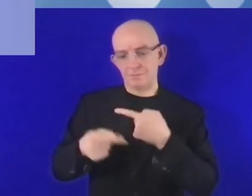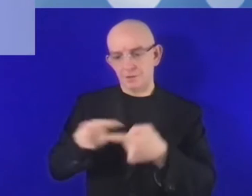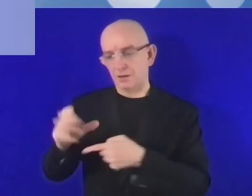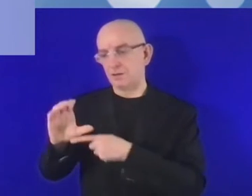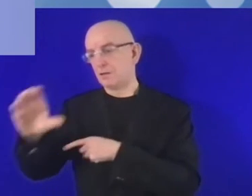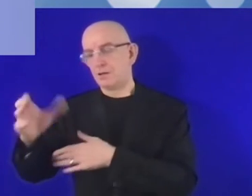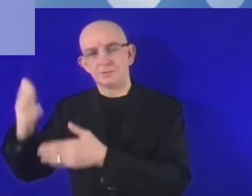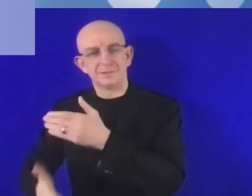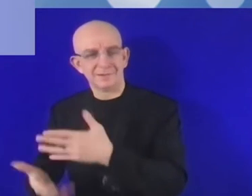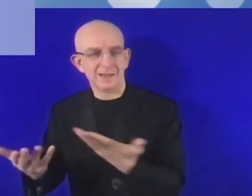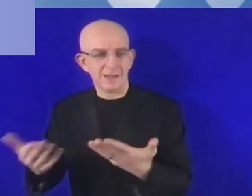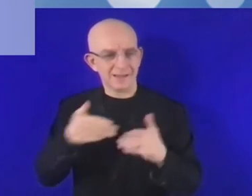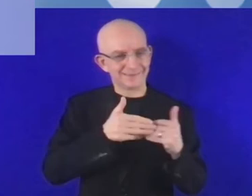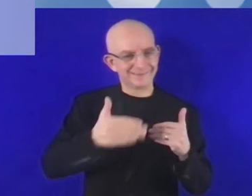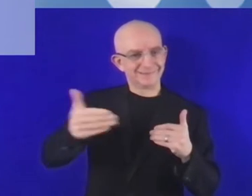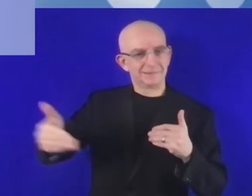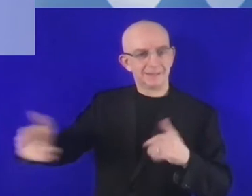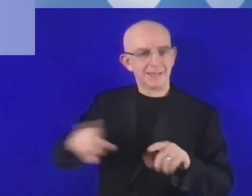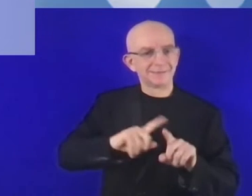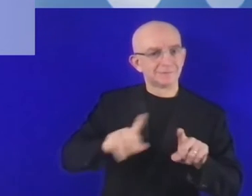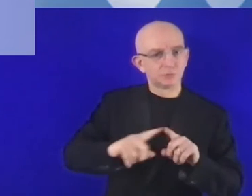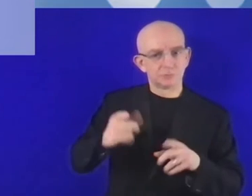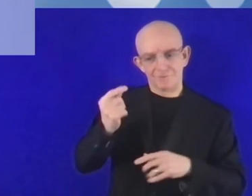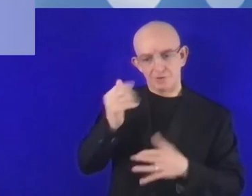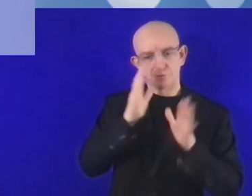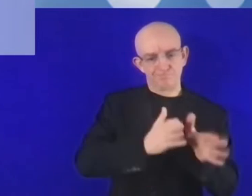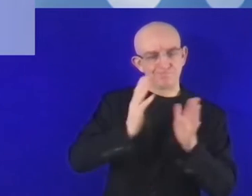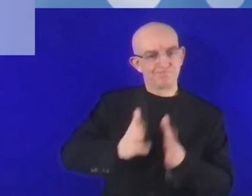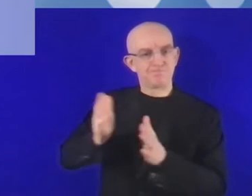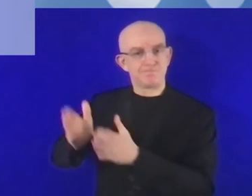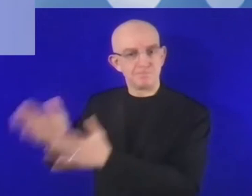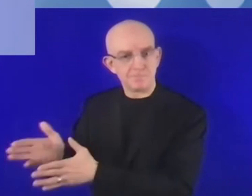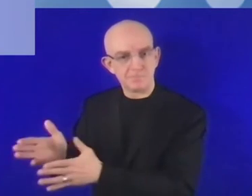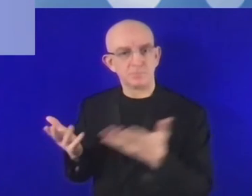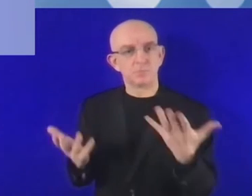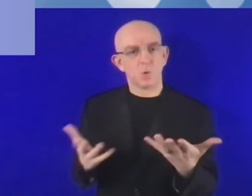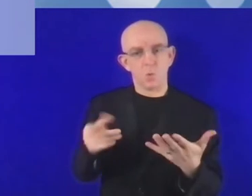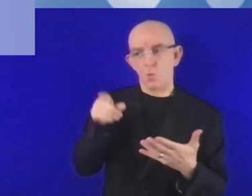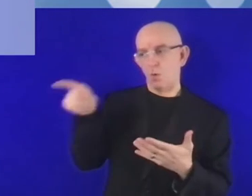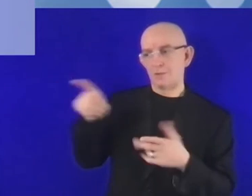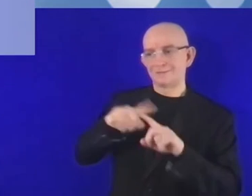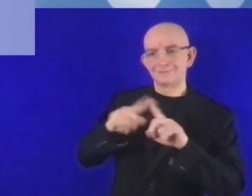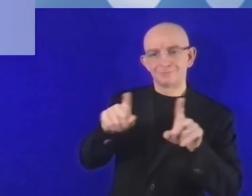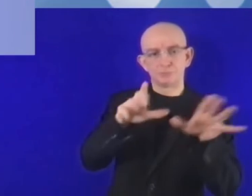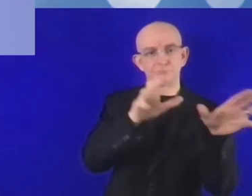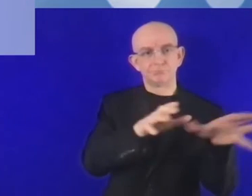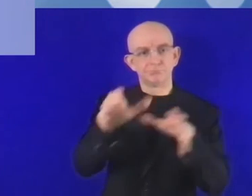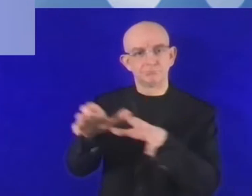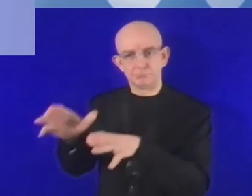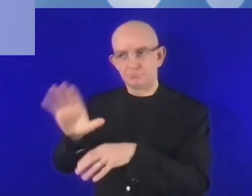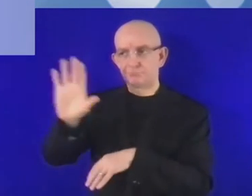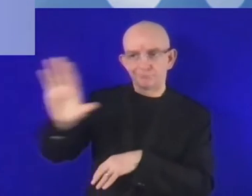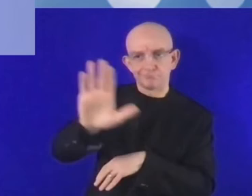sectors require different types of financing and I absolutely agree with the minister who said that we need as a